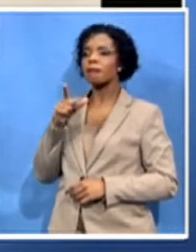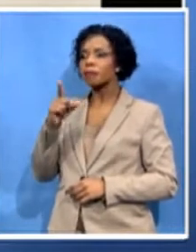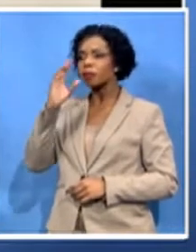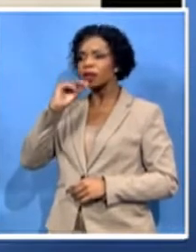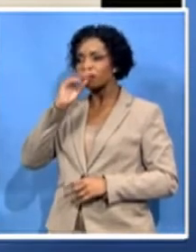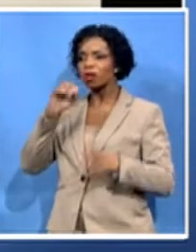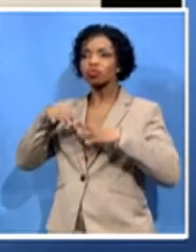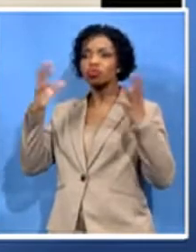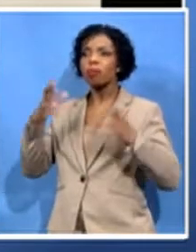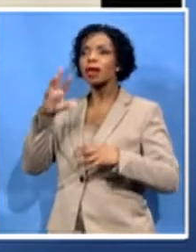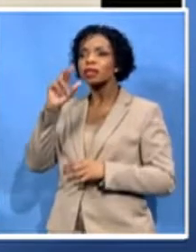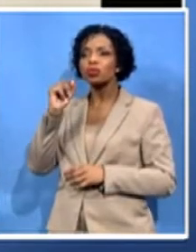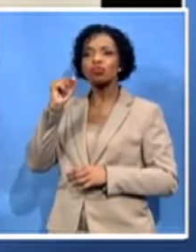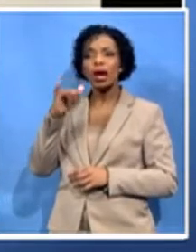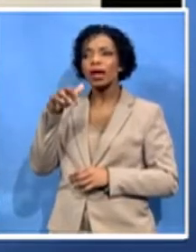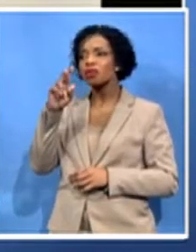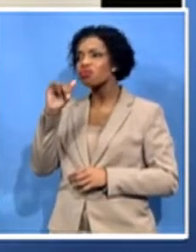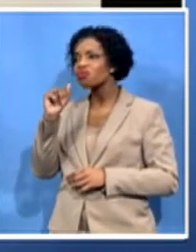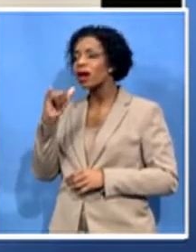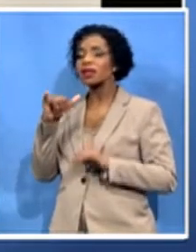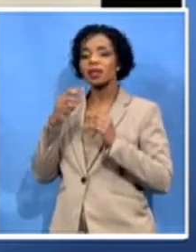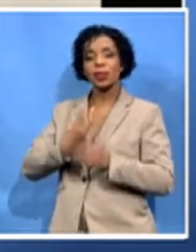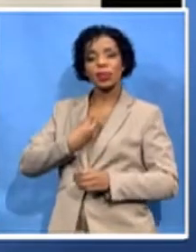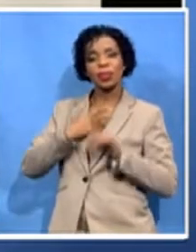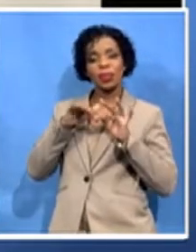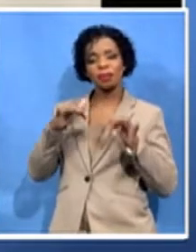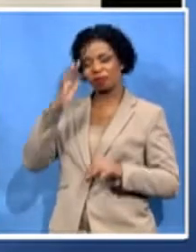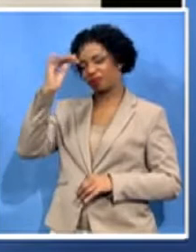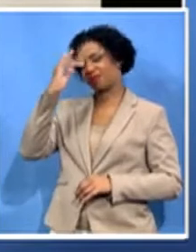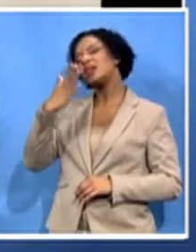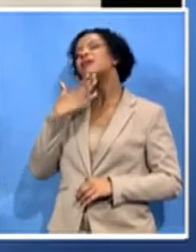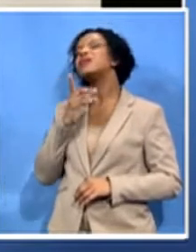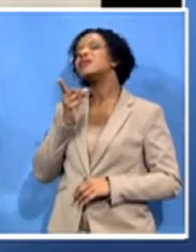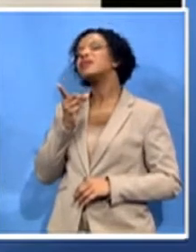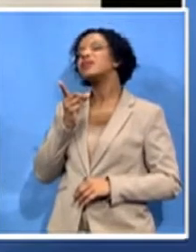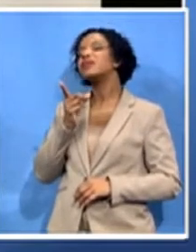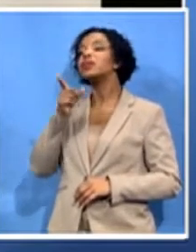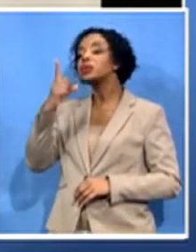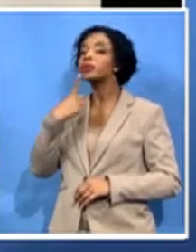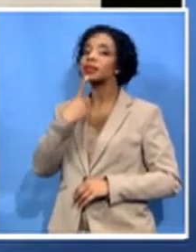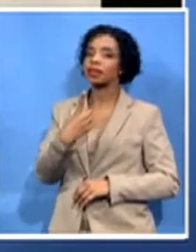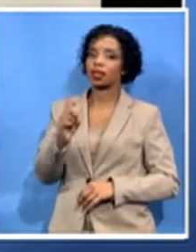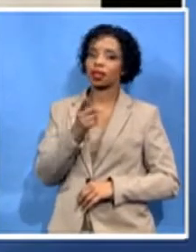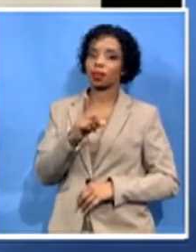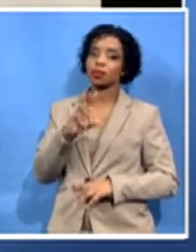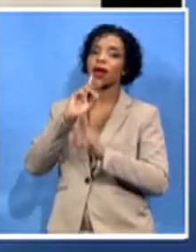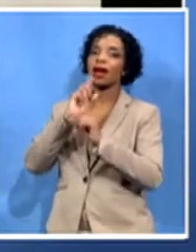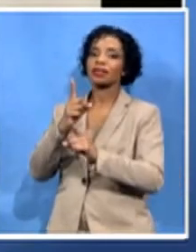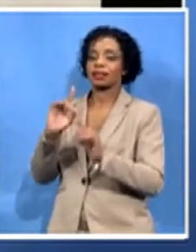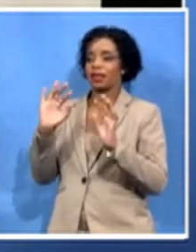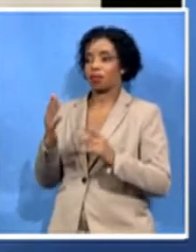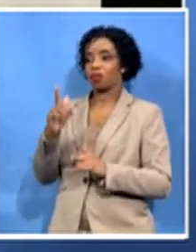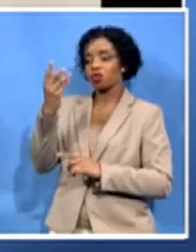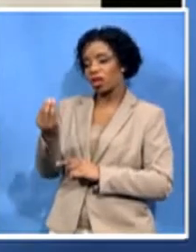is this person? What would you say to a millennial who is wanting to know, who's